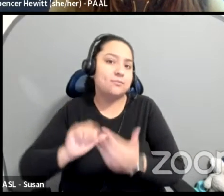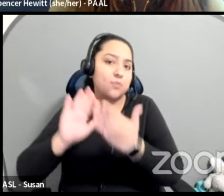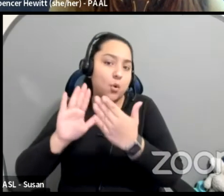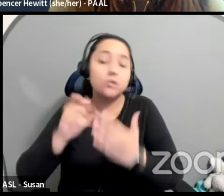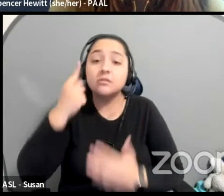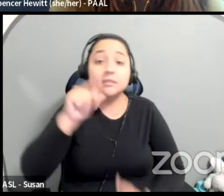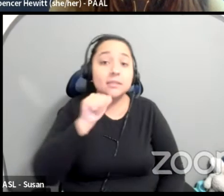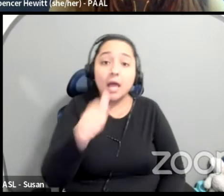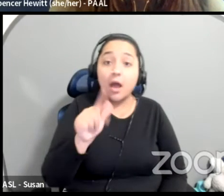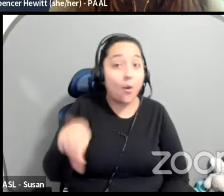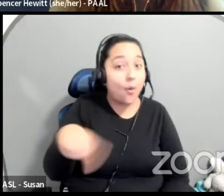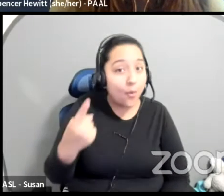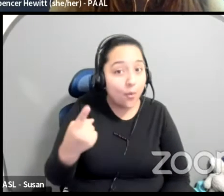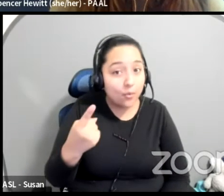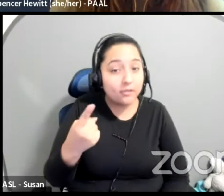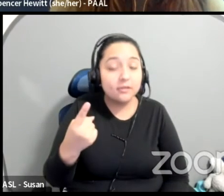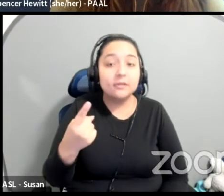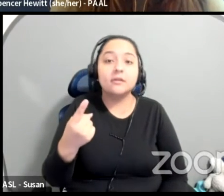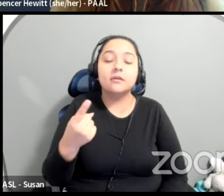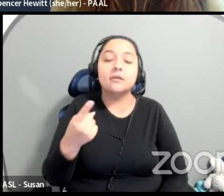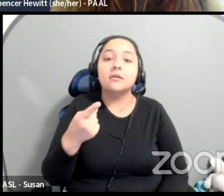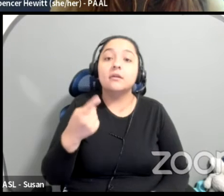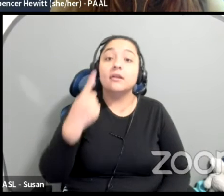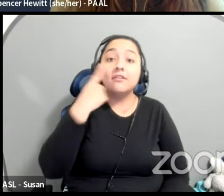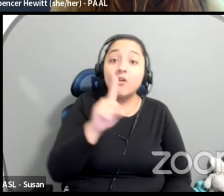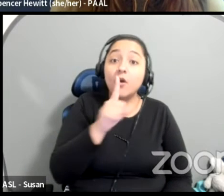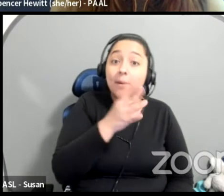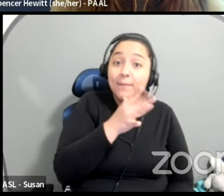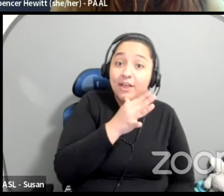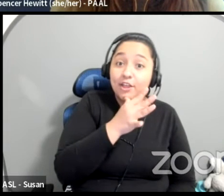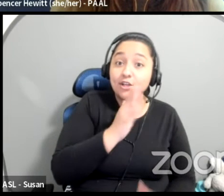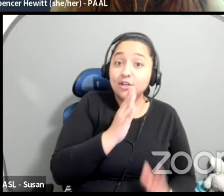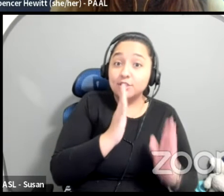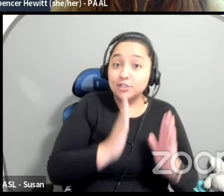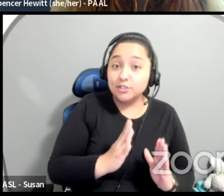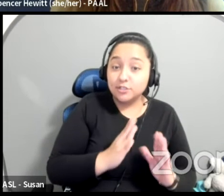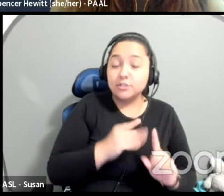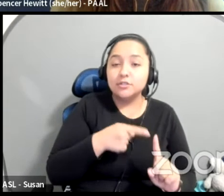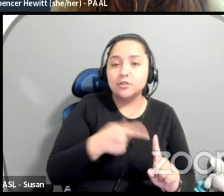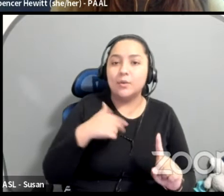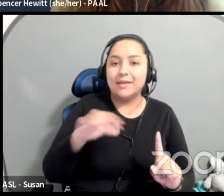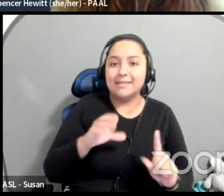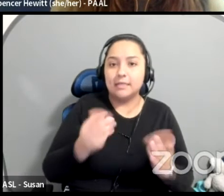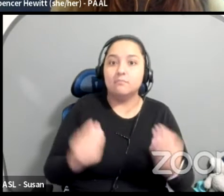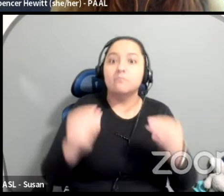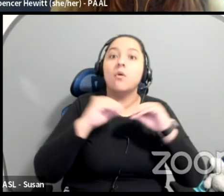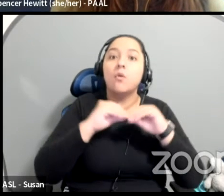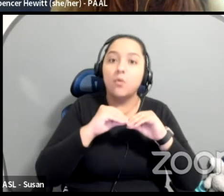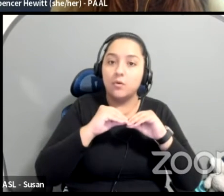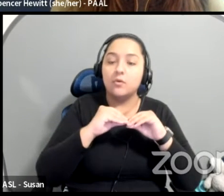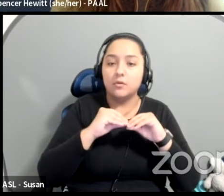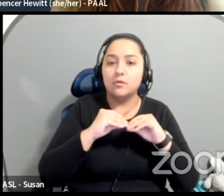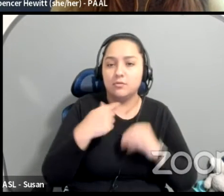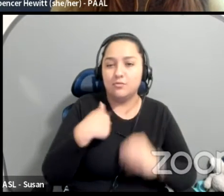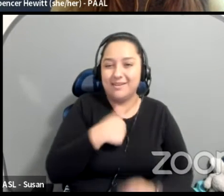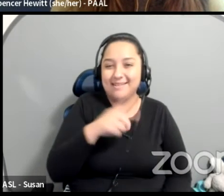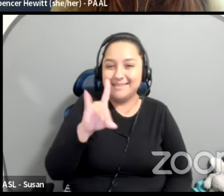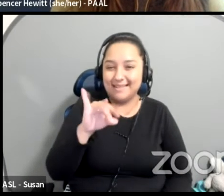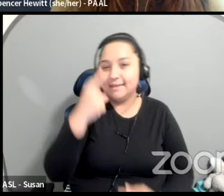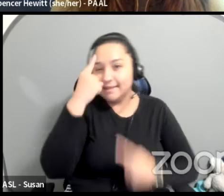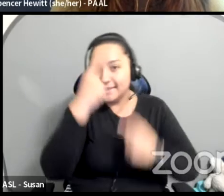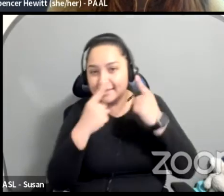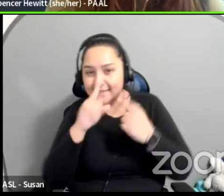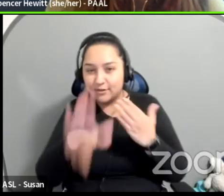did for, uh, for mothers. We did a lot more than that. And we did consider all of these things that you were talking